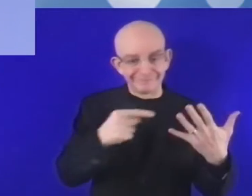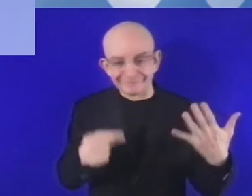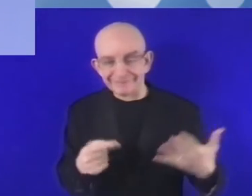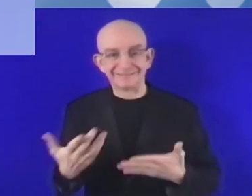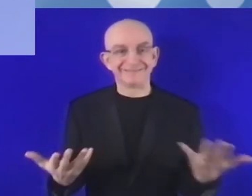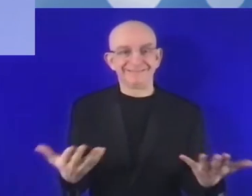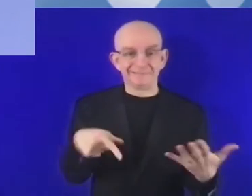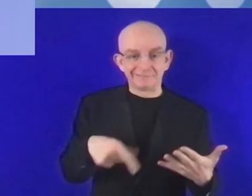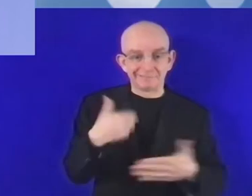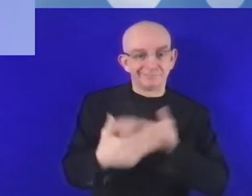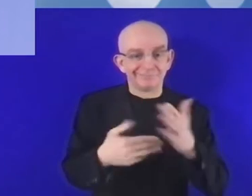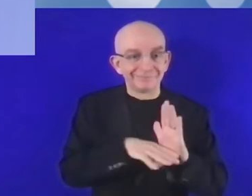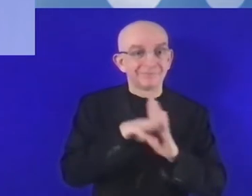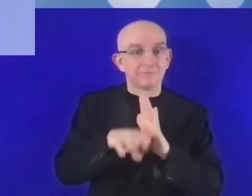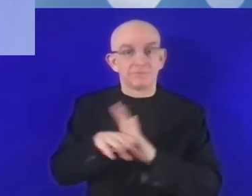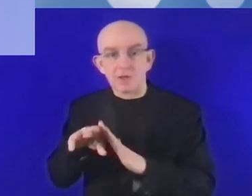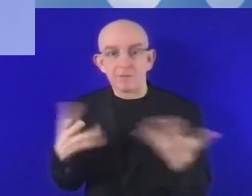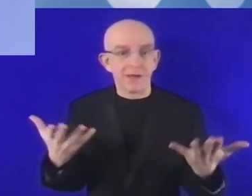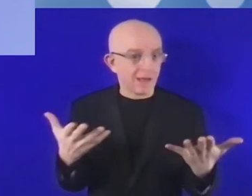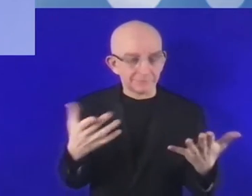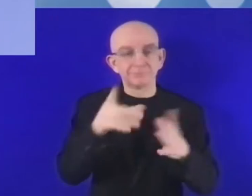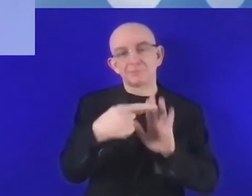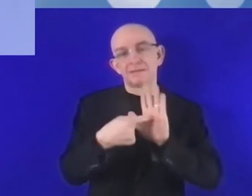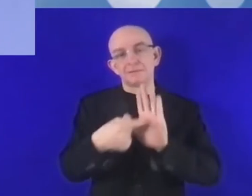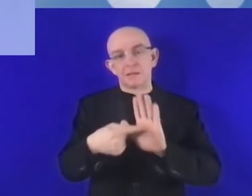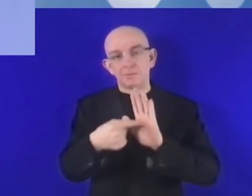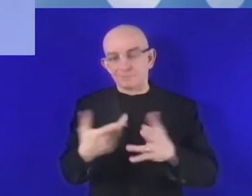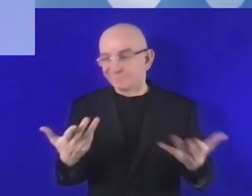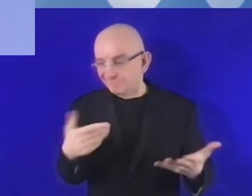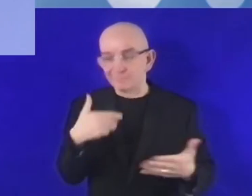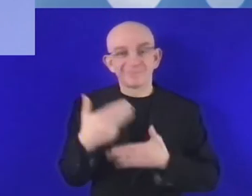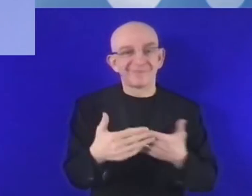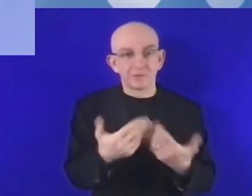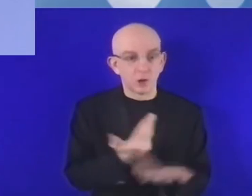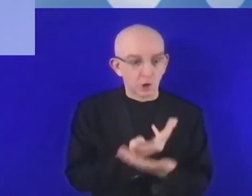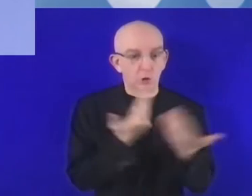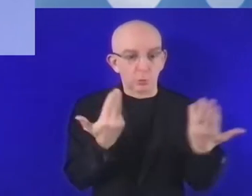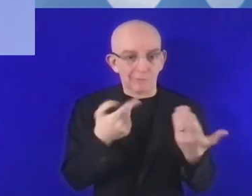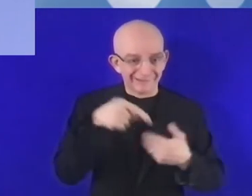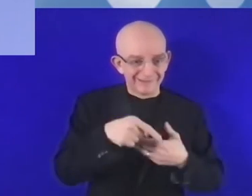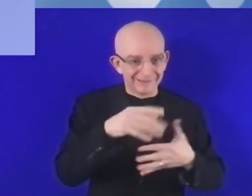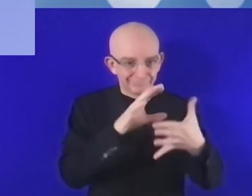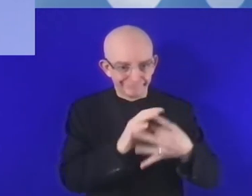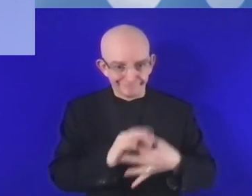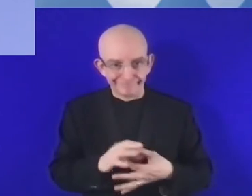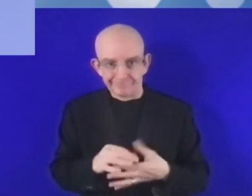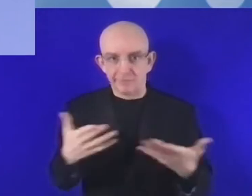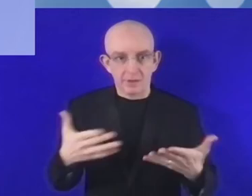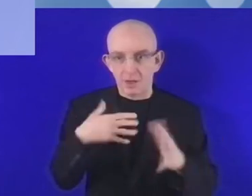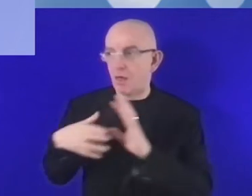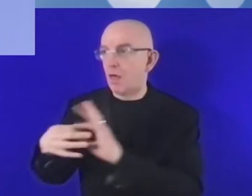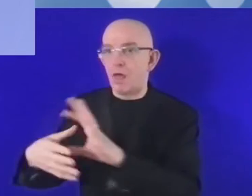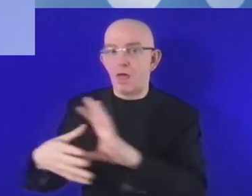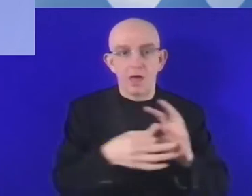infrastructure, which includes connectivity and power, cyber security, digital literacy,